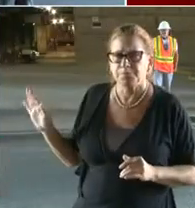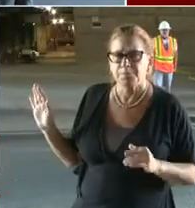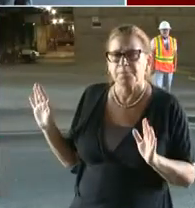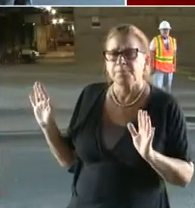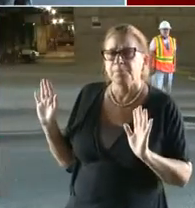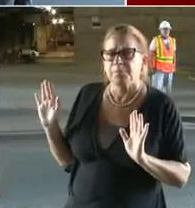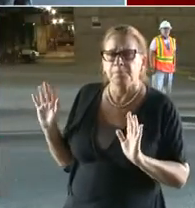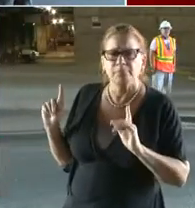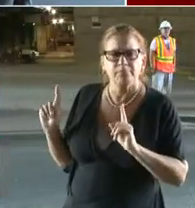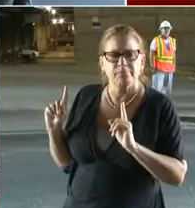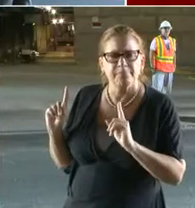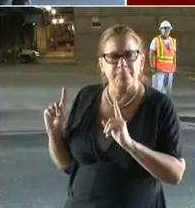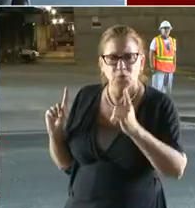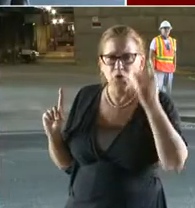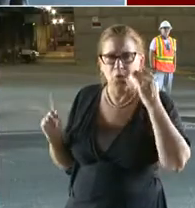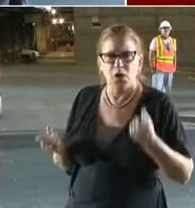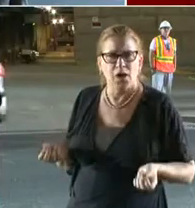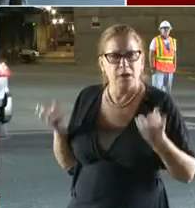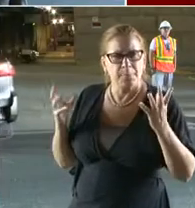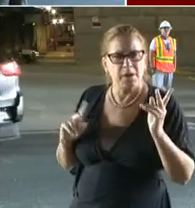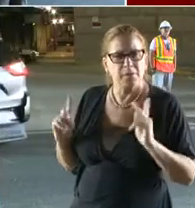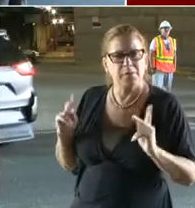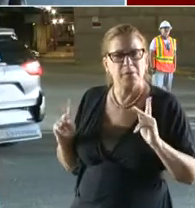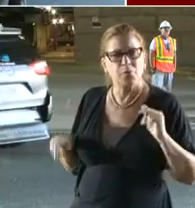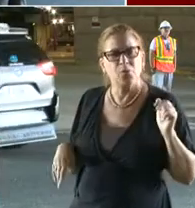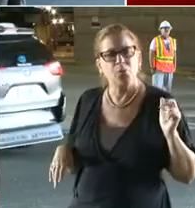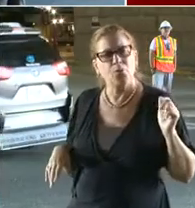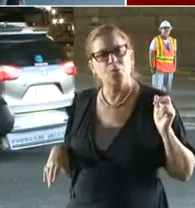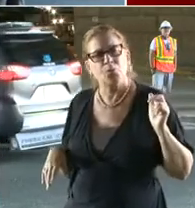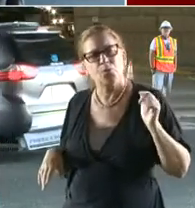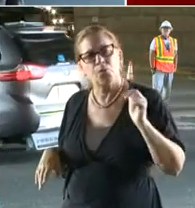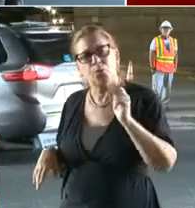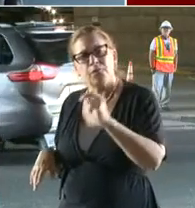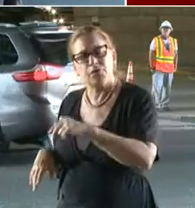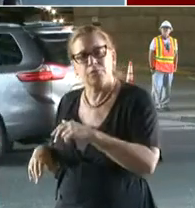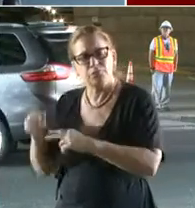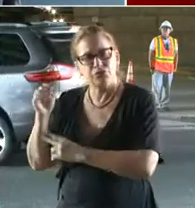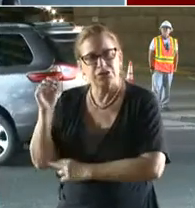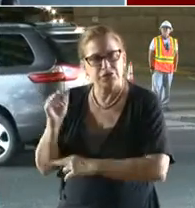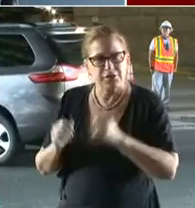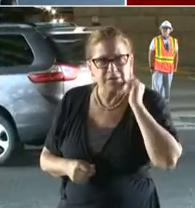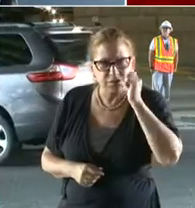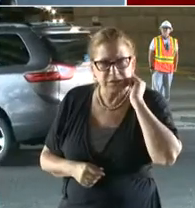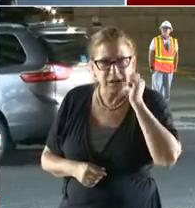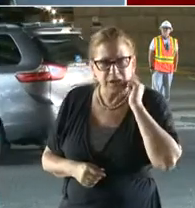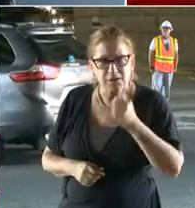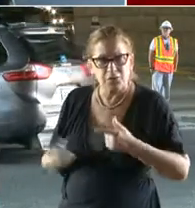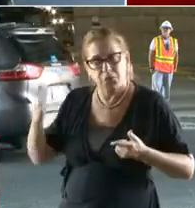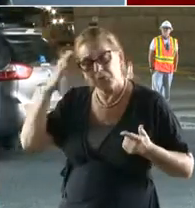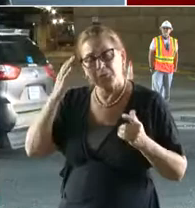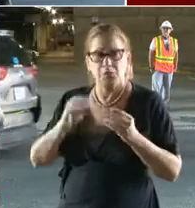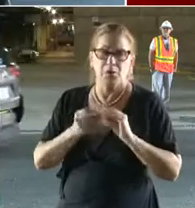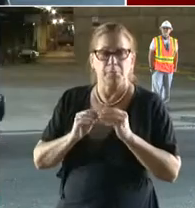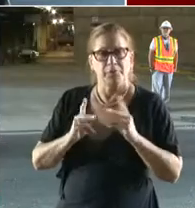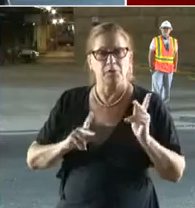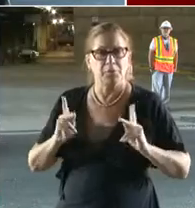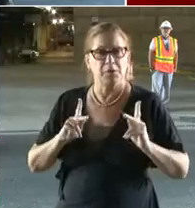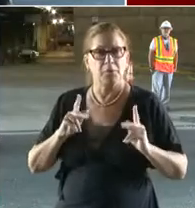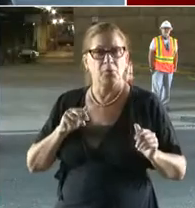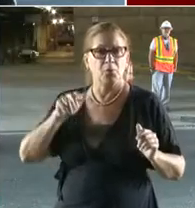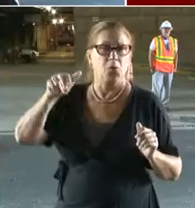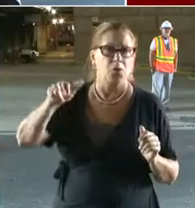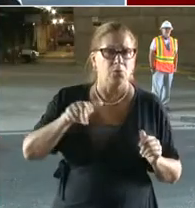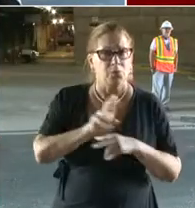do you know how many people cross that bridge on a daily basis or do you have that breakdown for those bridges that go across 95 and the one that is down?